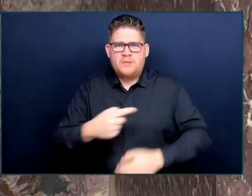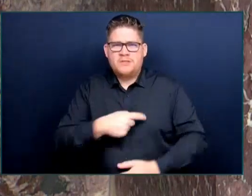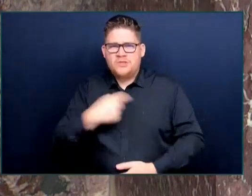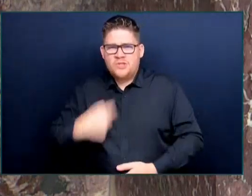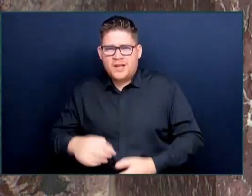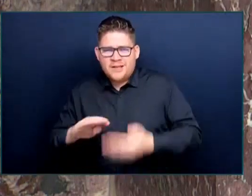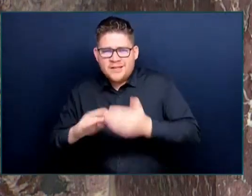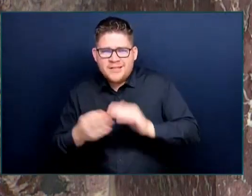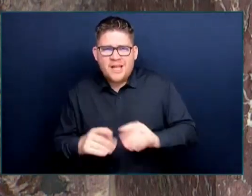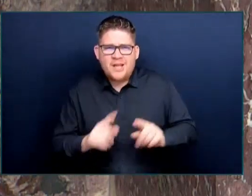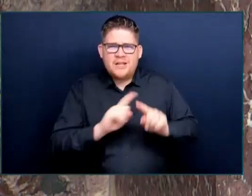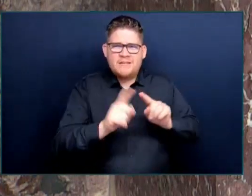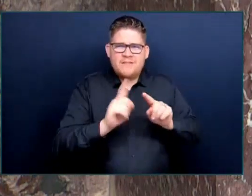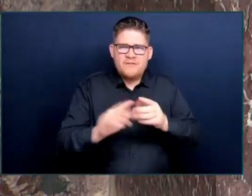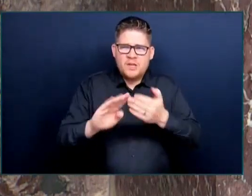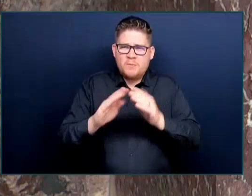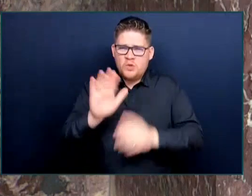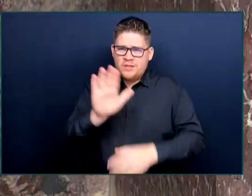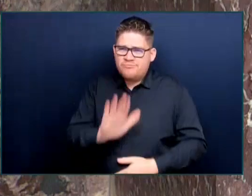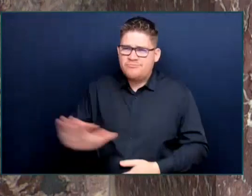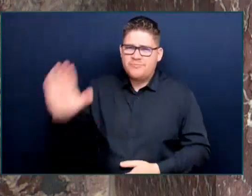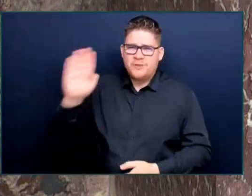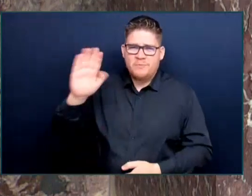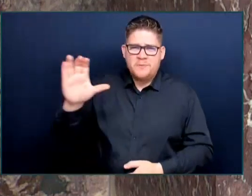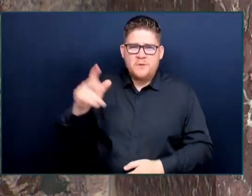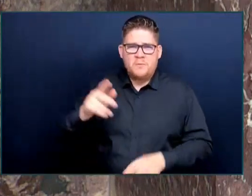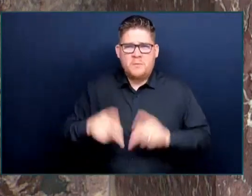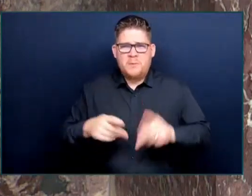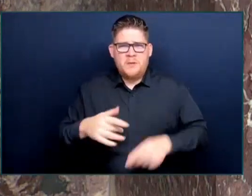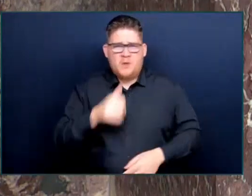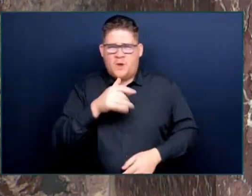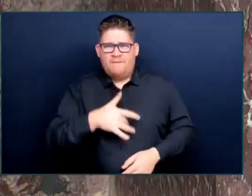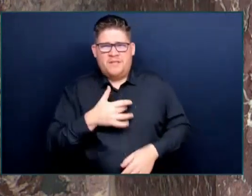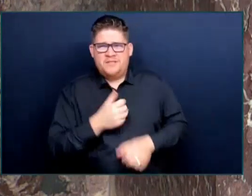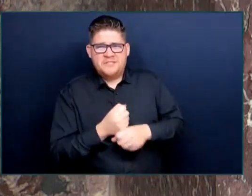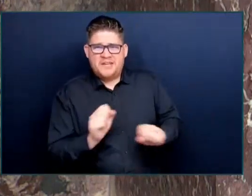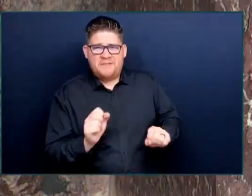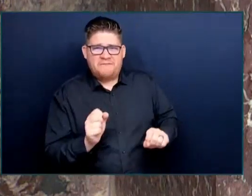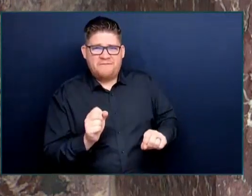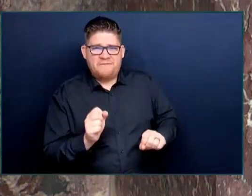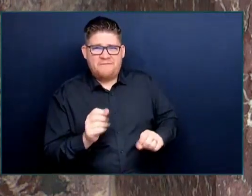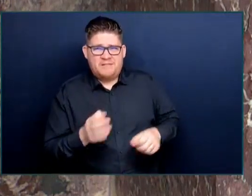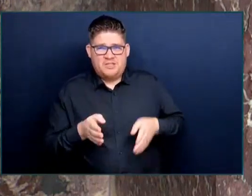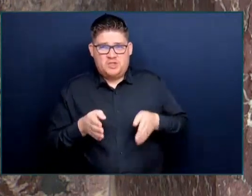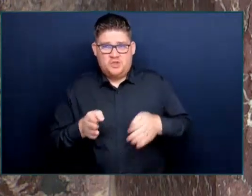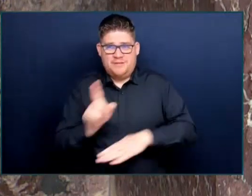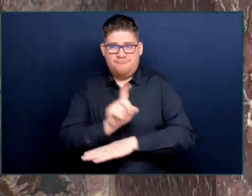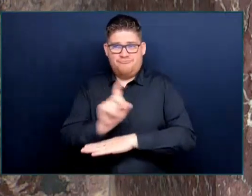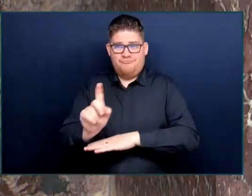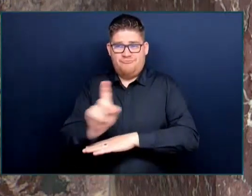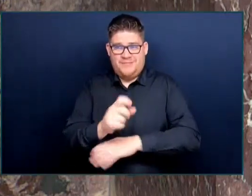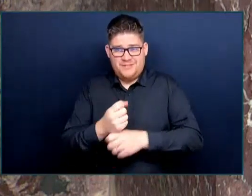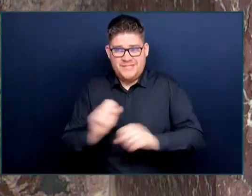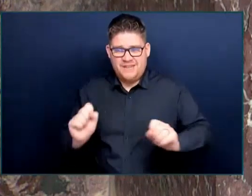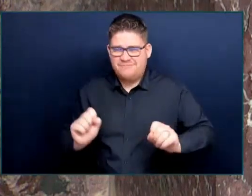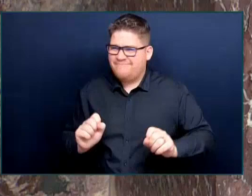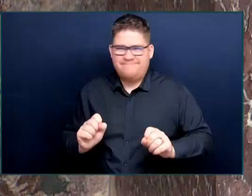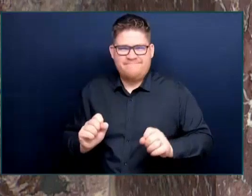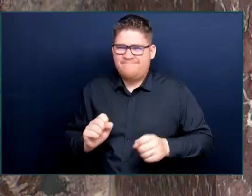What people see and feel in Chinatown is how a once-thriving community is now plagued by violence and hate.